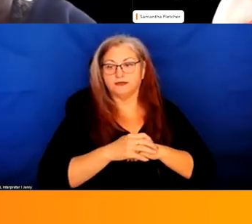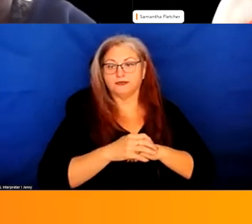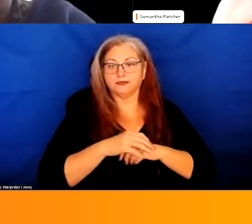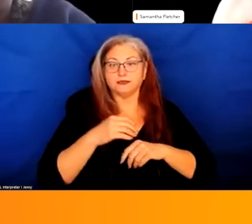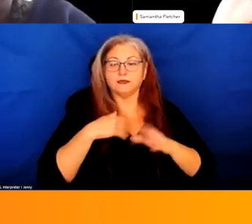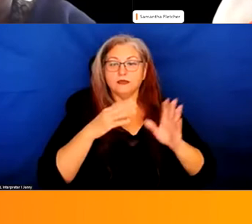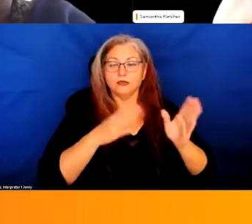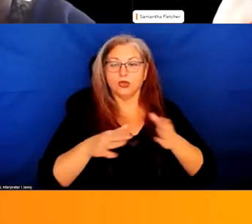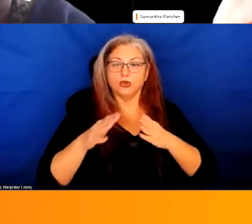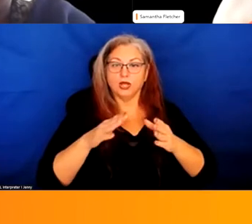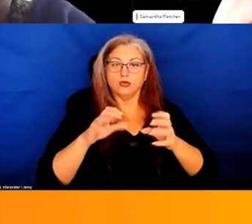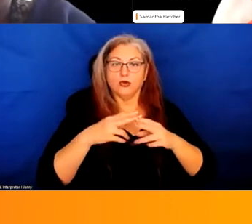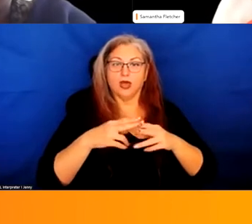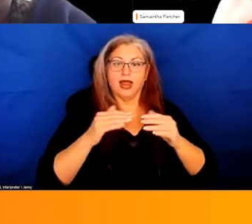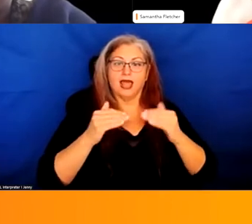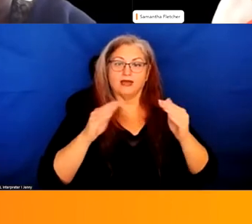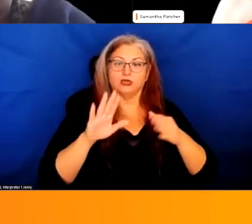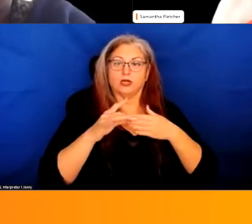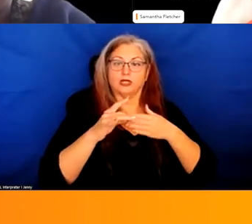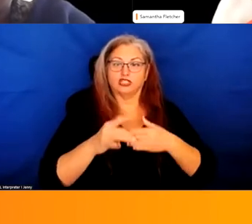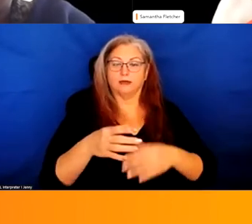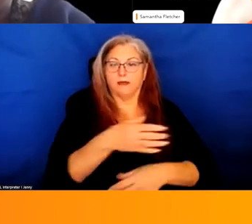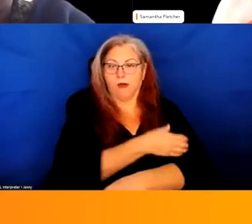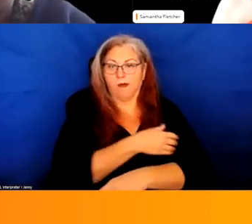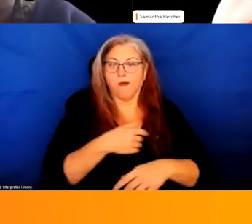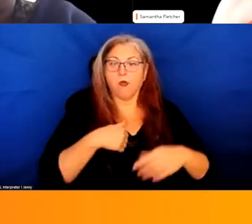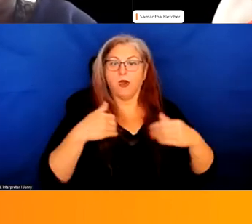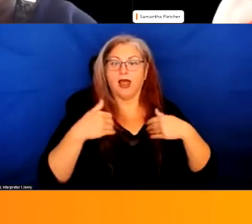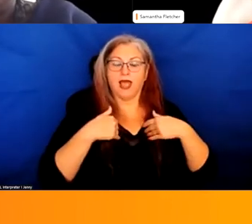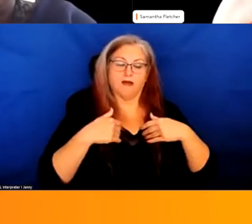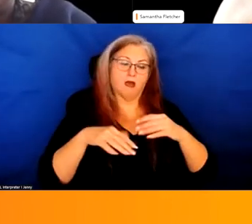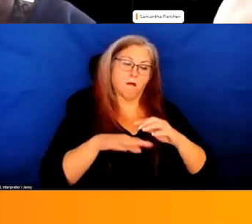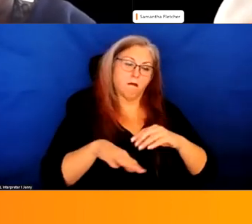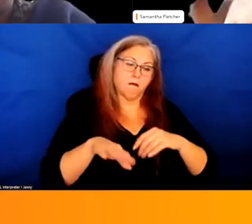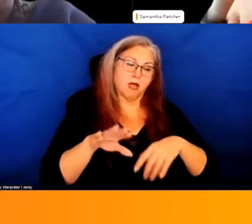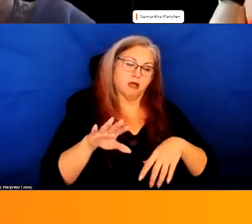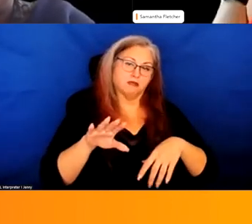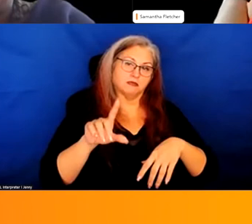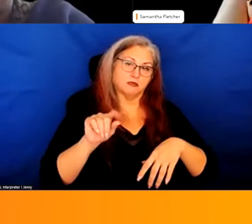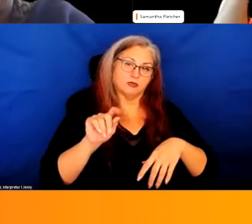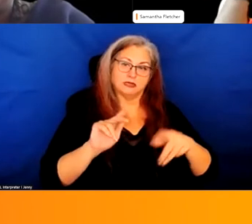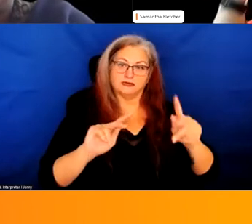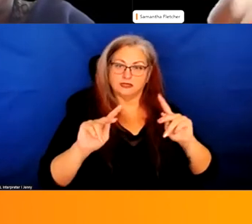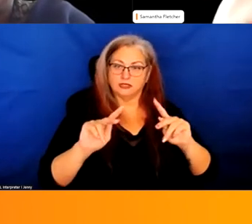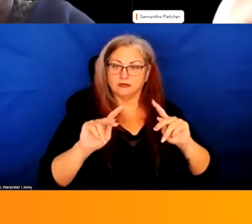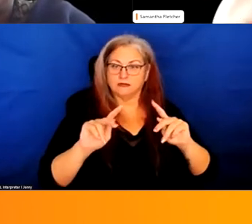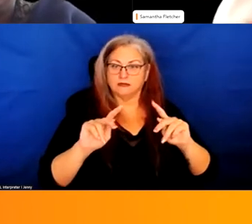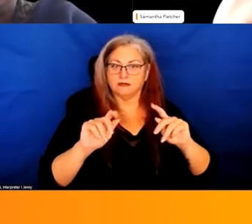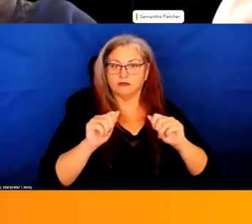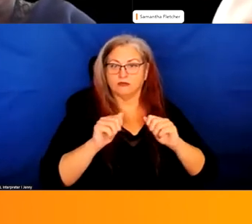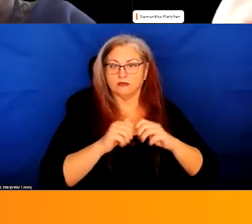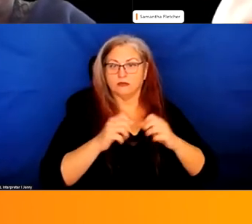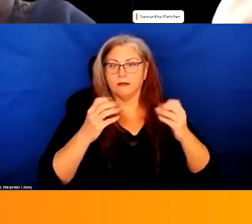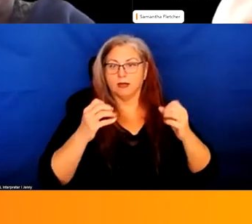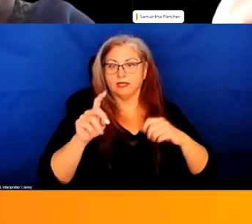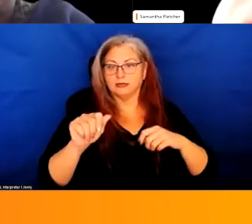organize a group called Advance Your Leadership Power. We have a base of about 20 individuals with multiple disability